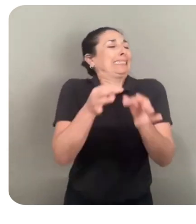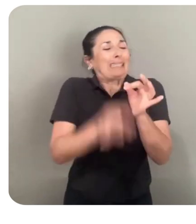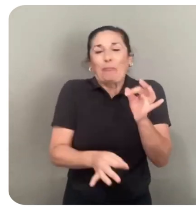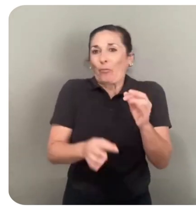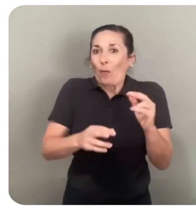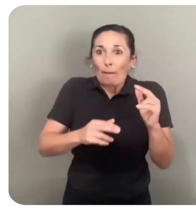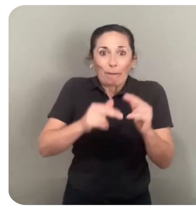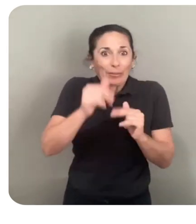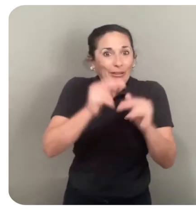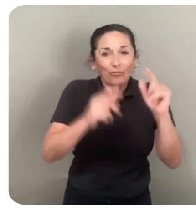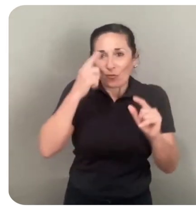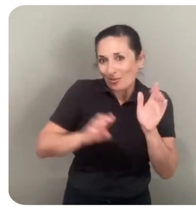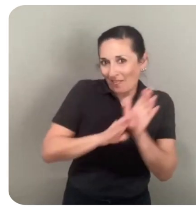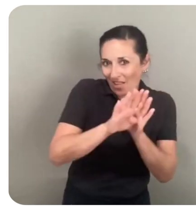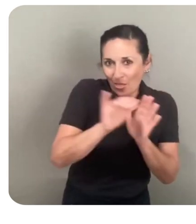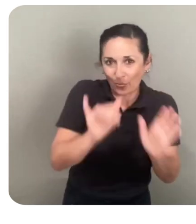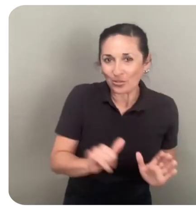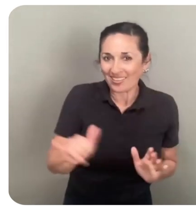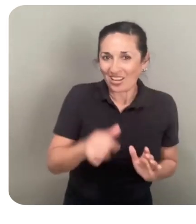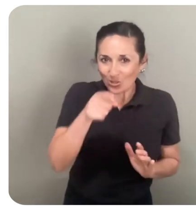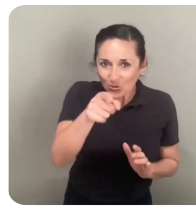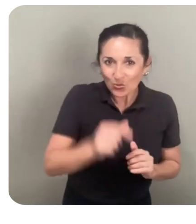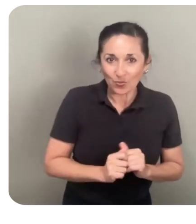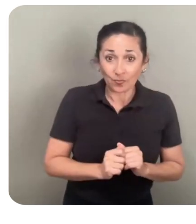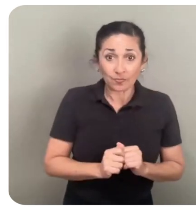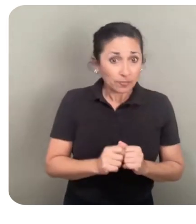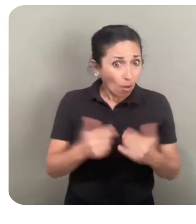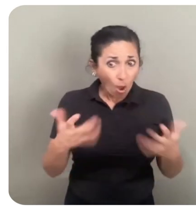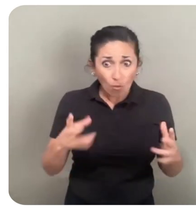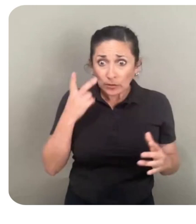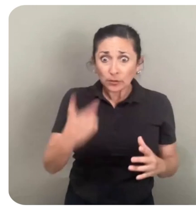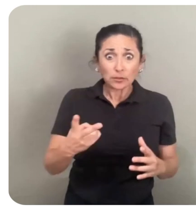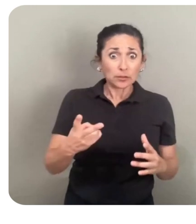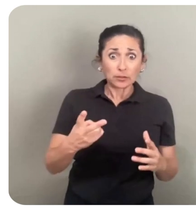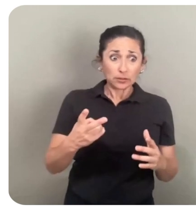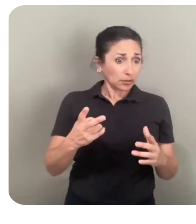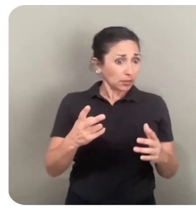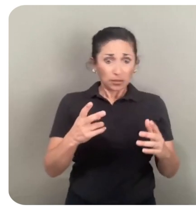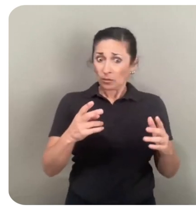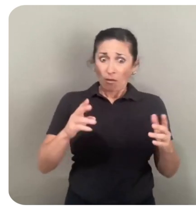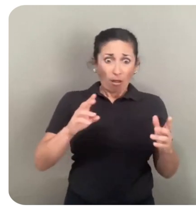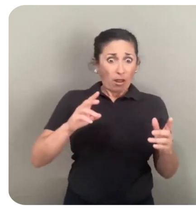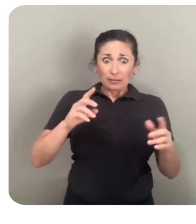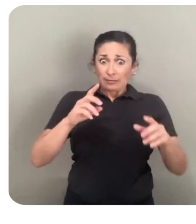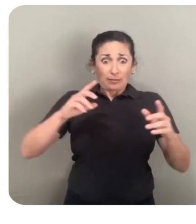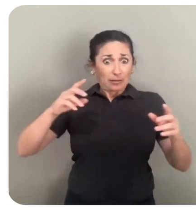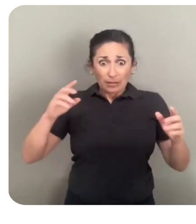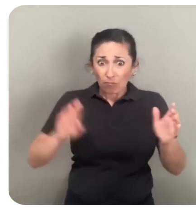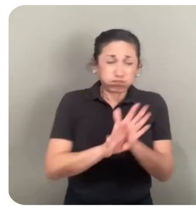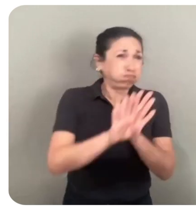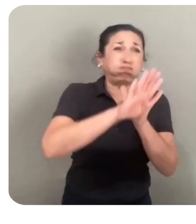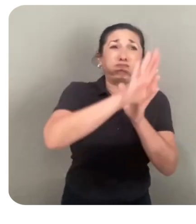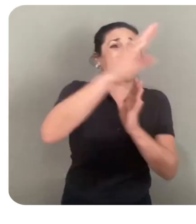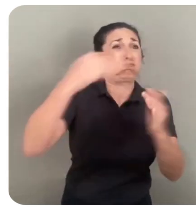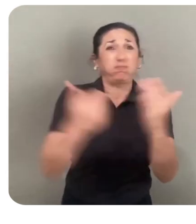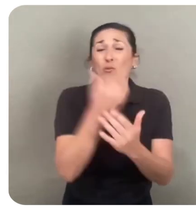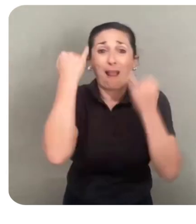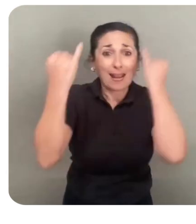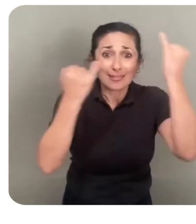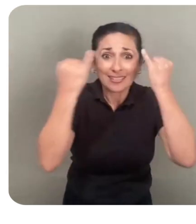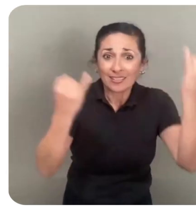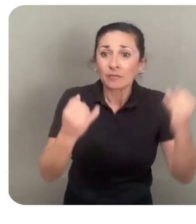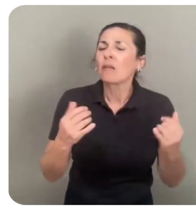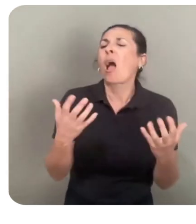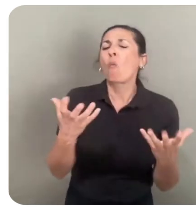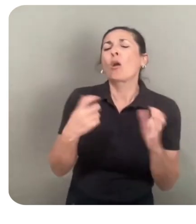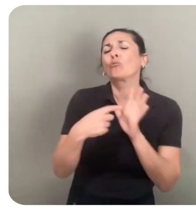build for developers like you. We're already seeing signals of the flywheel turning faster. I want to share a few stories that capture this